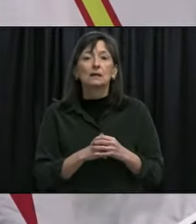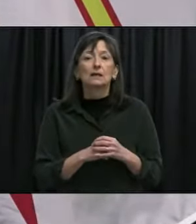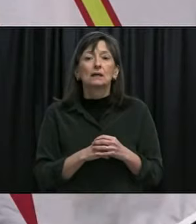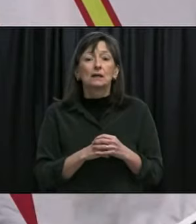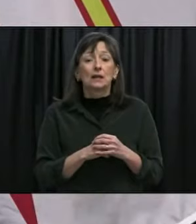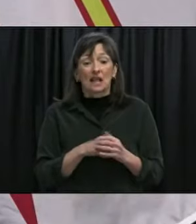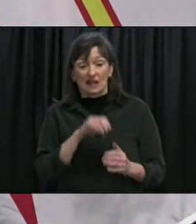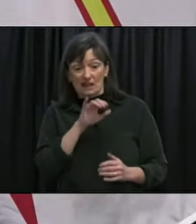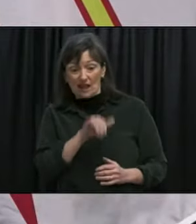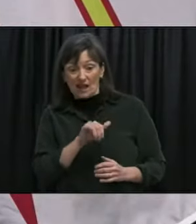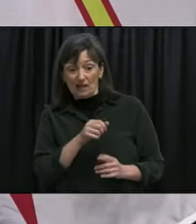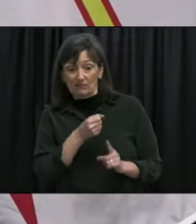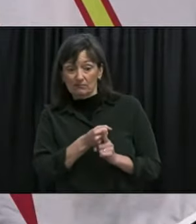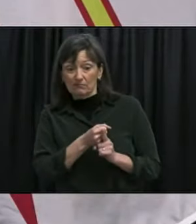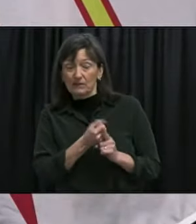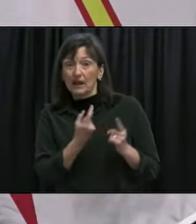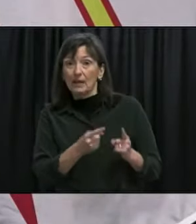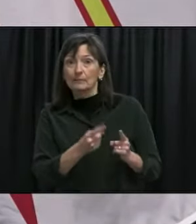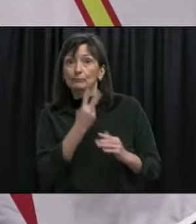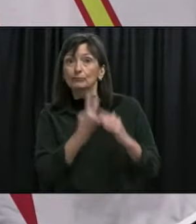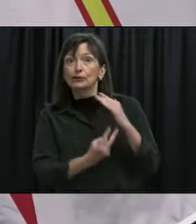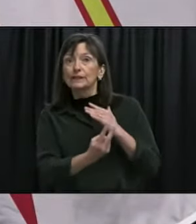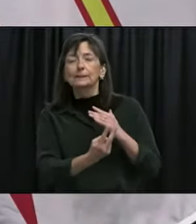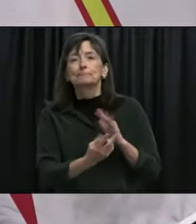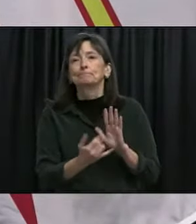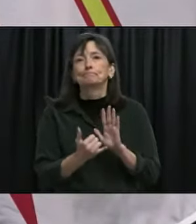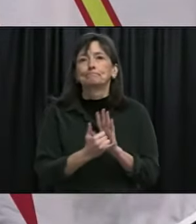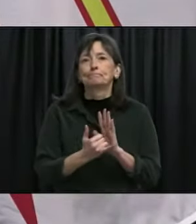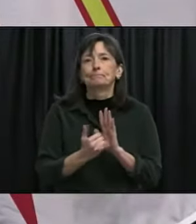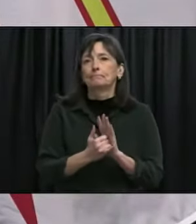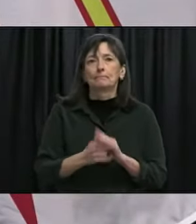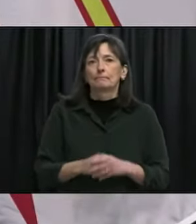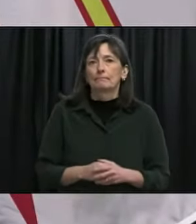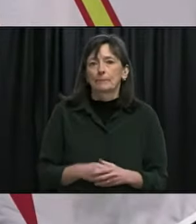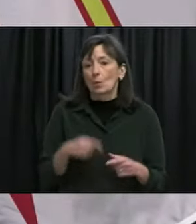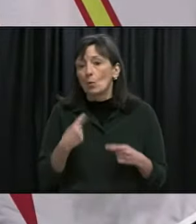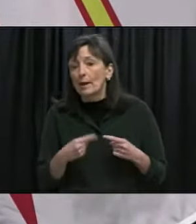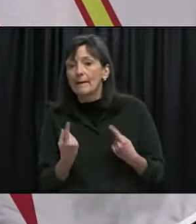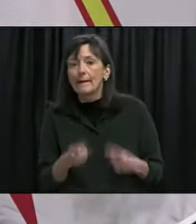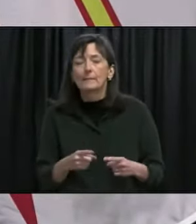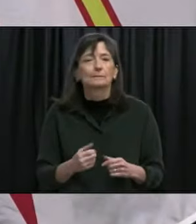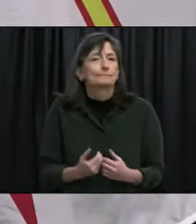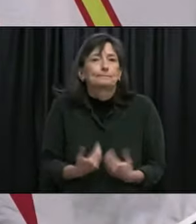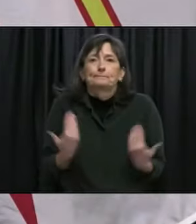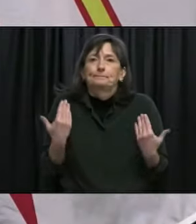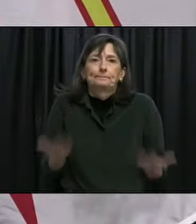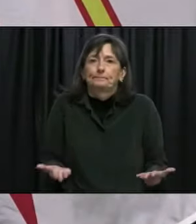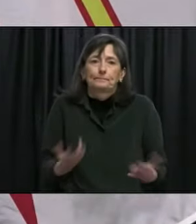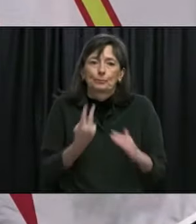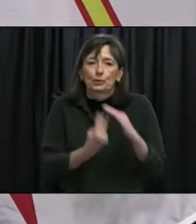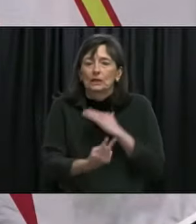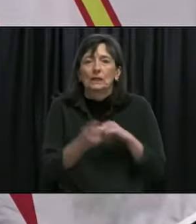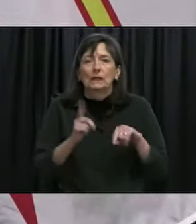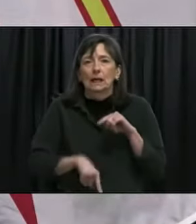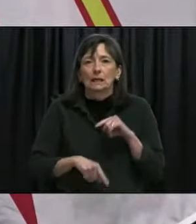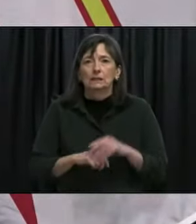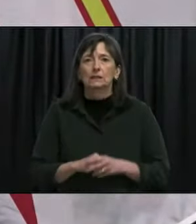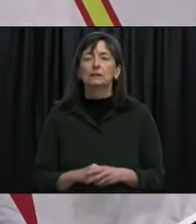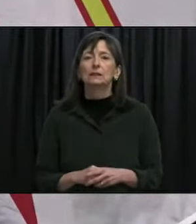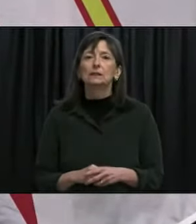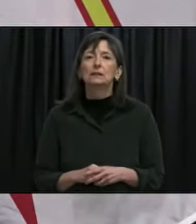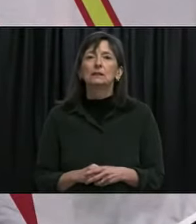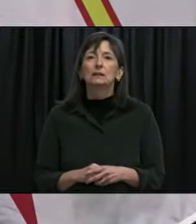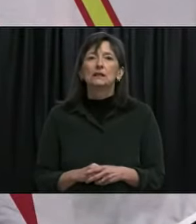to predict when a super spreader event can occur. This is because these are